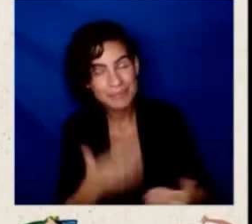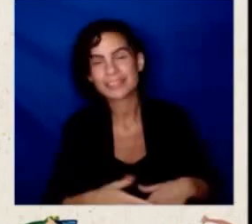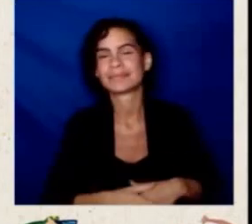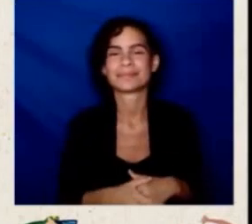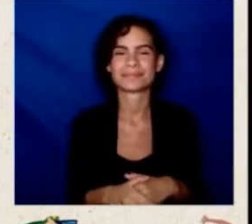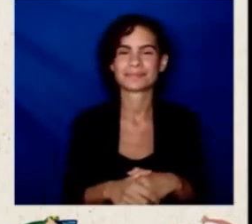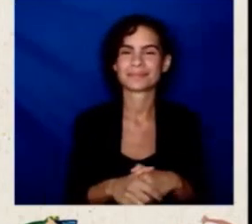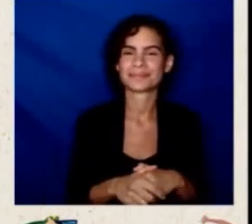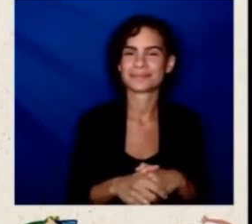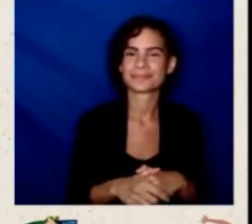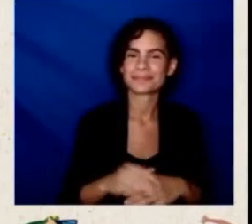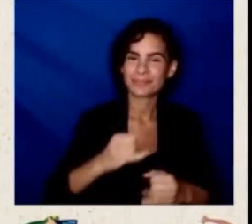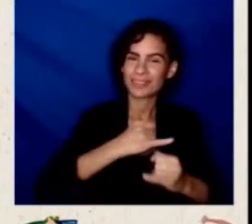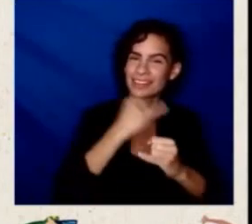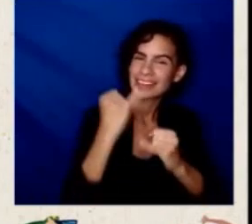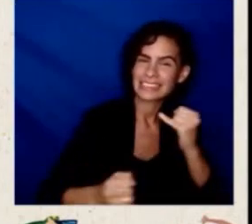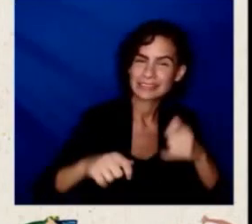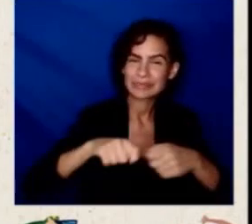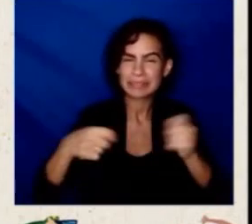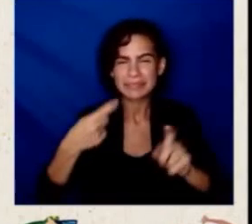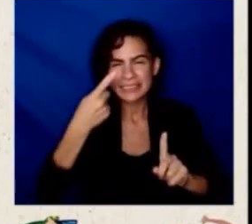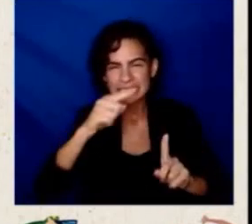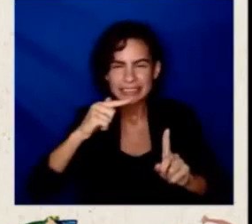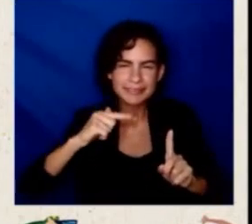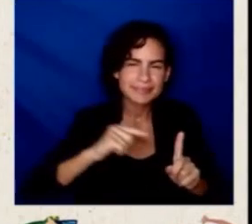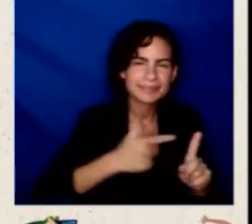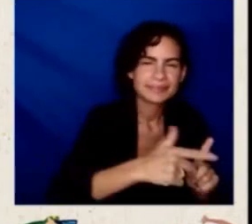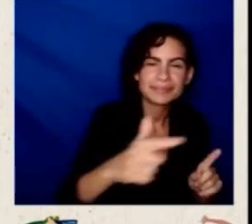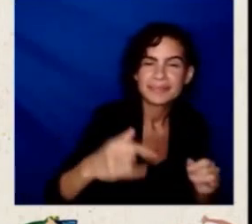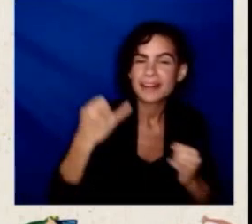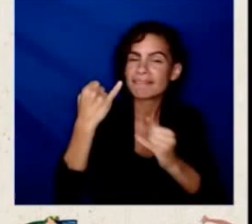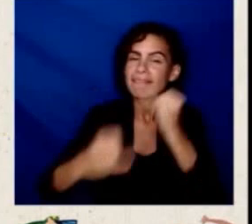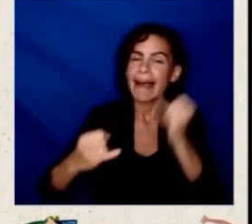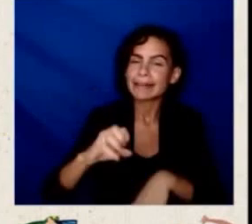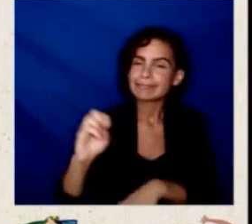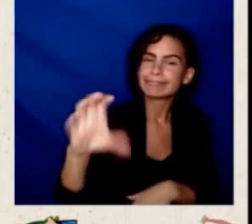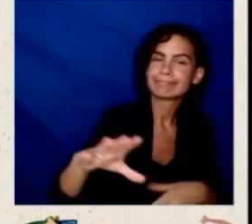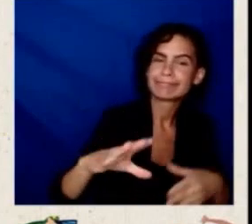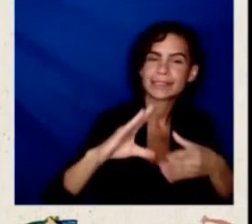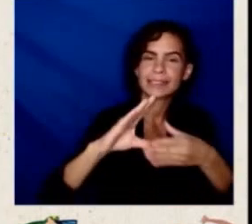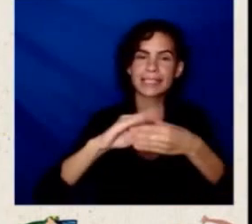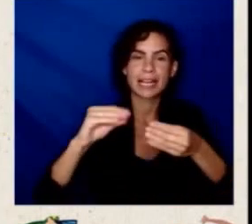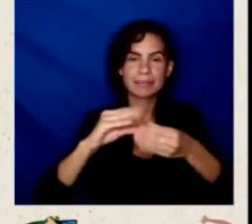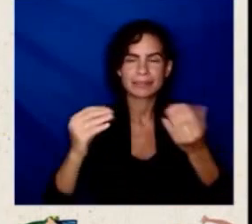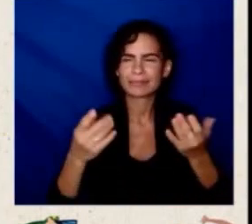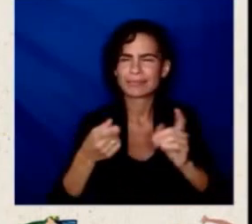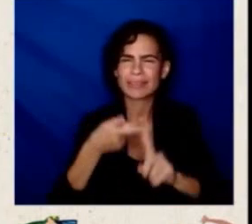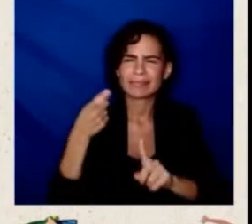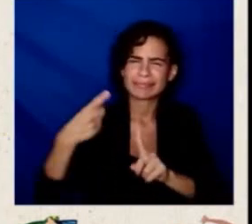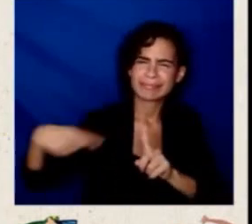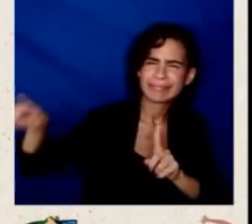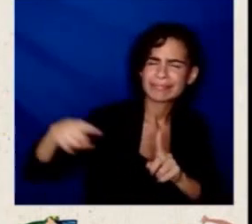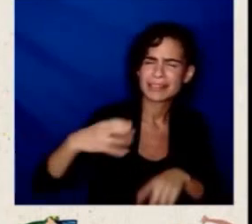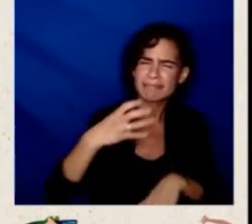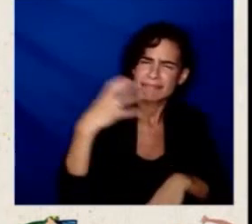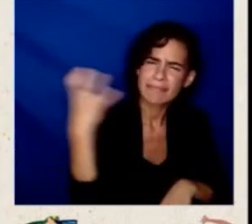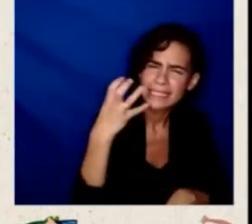Heritage Month with the final message from this incredible historic cabinet. We'll go around and show you how you have a setup.